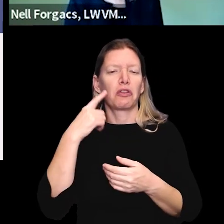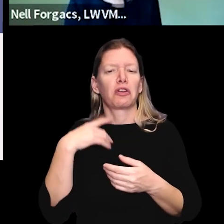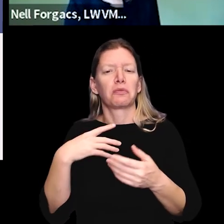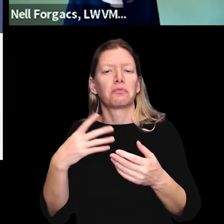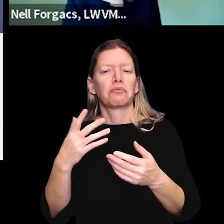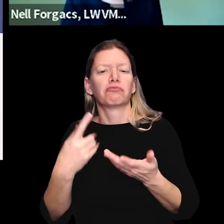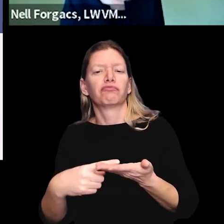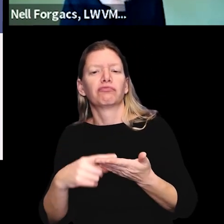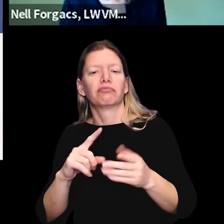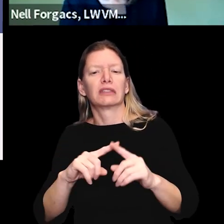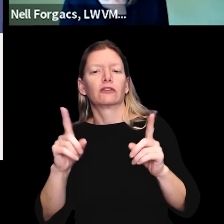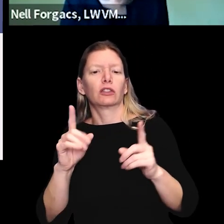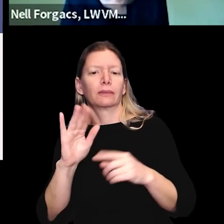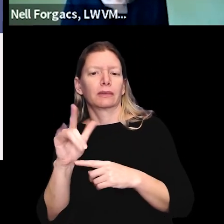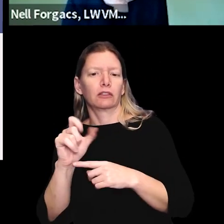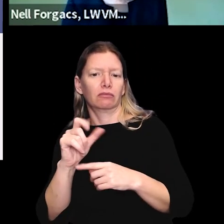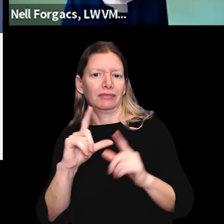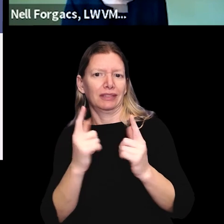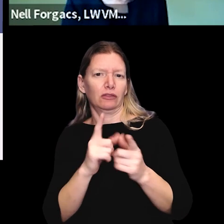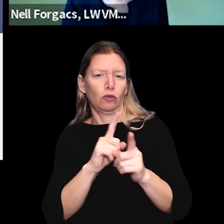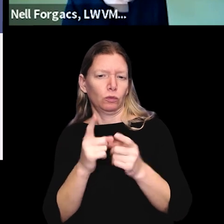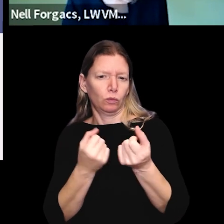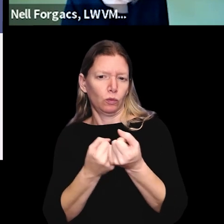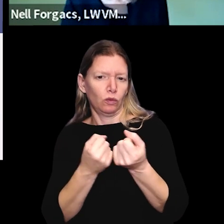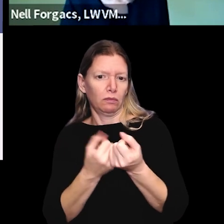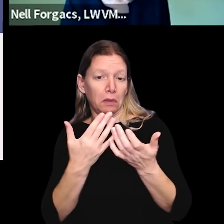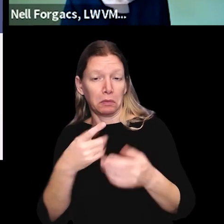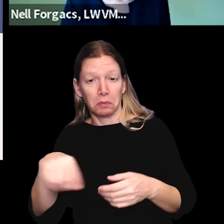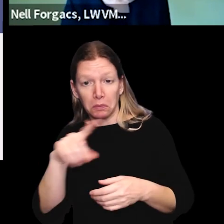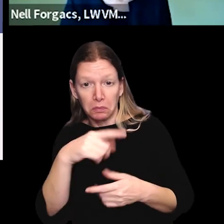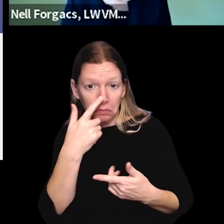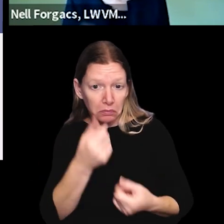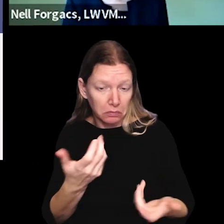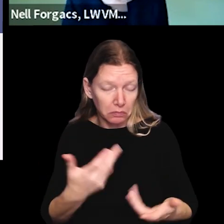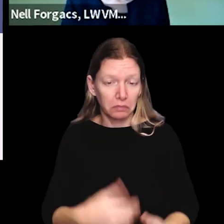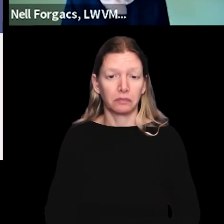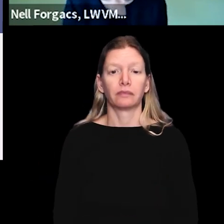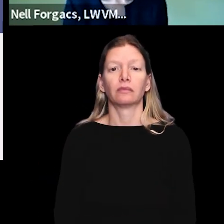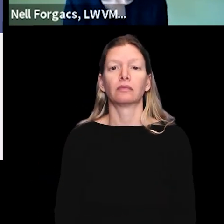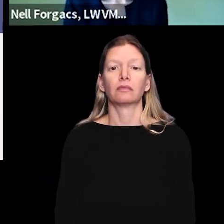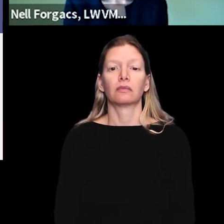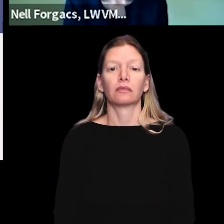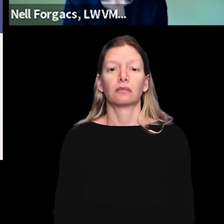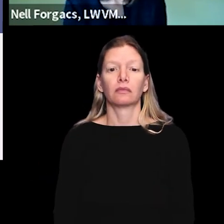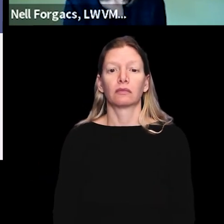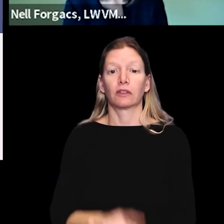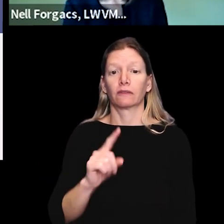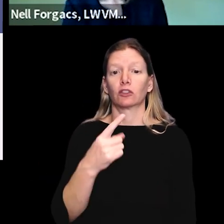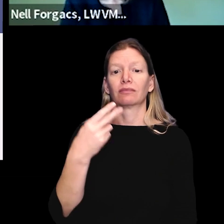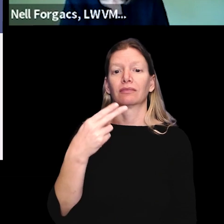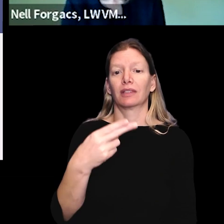against caucus community.